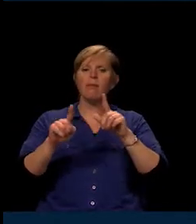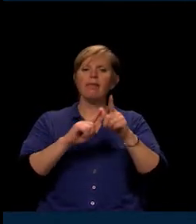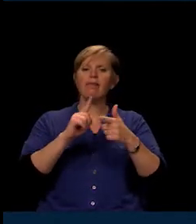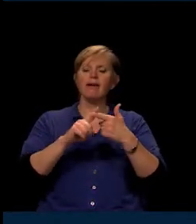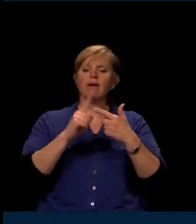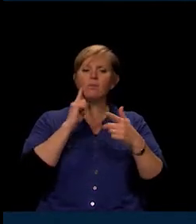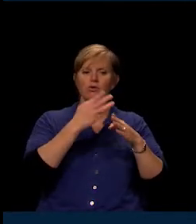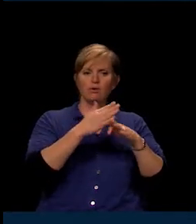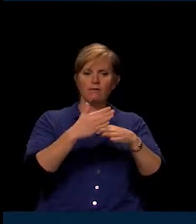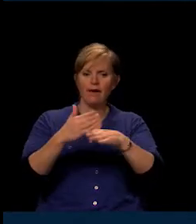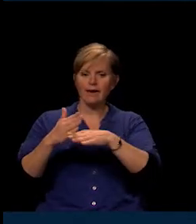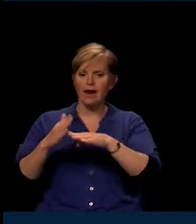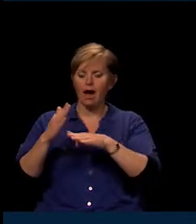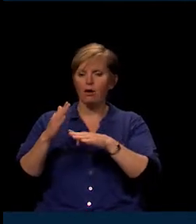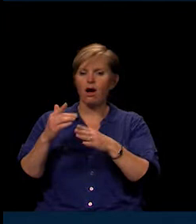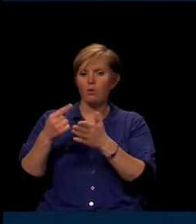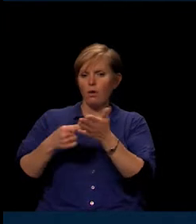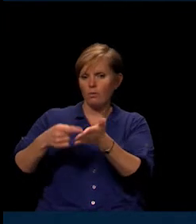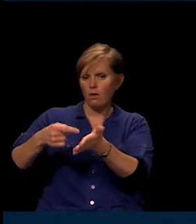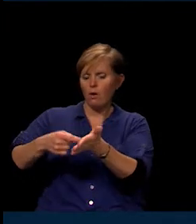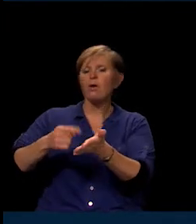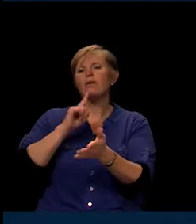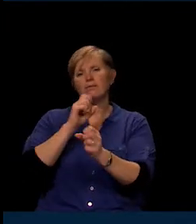it has actually decreased.